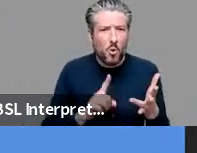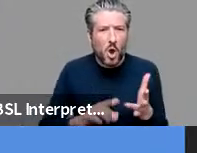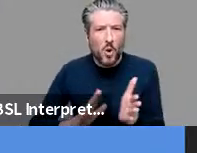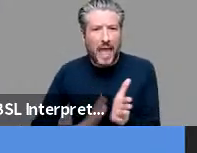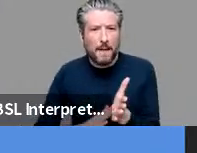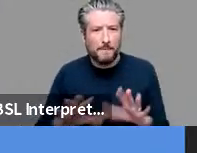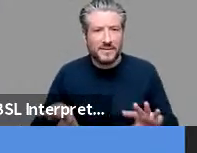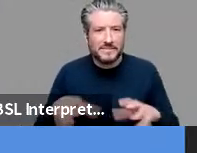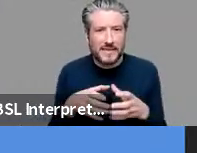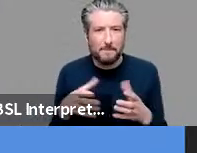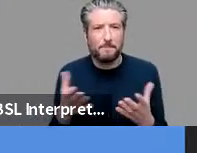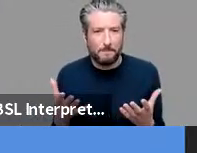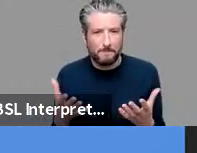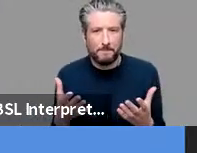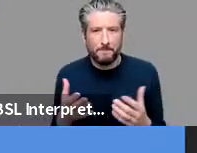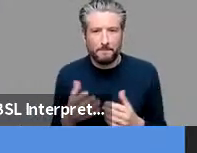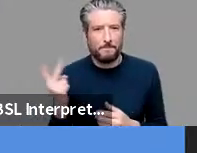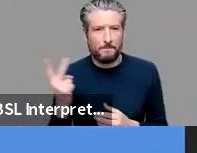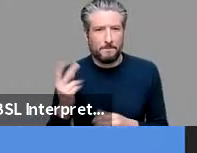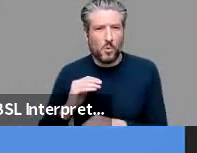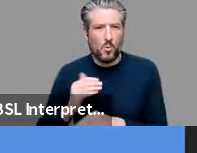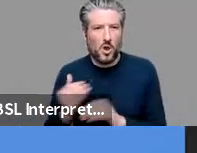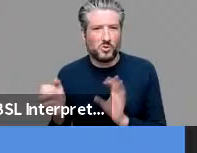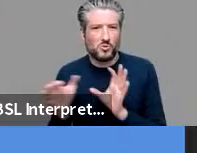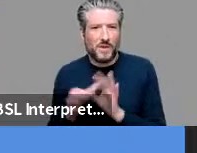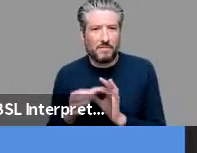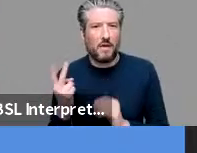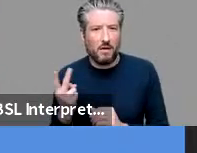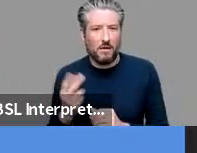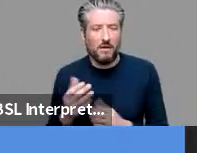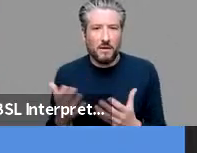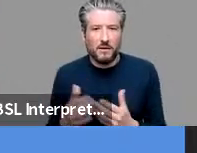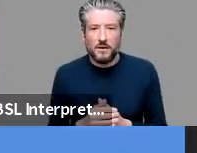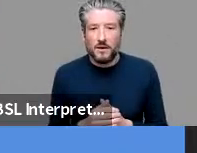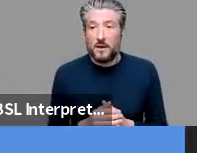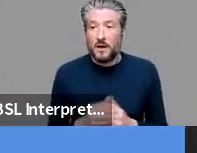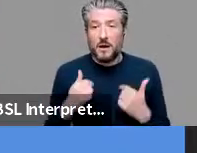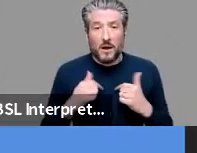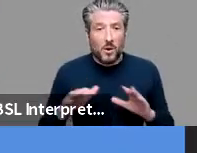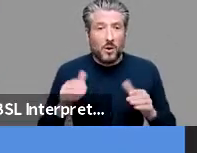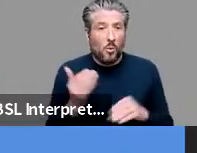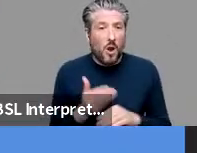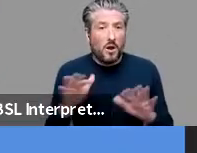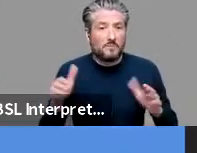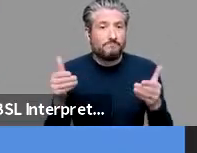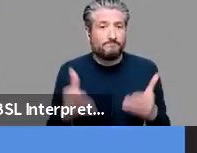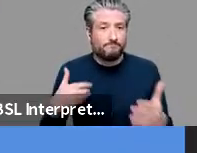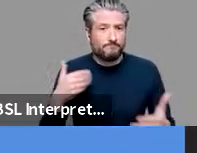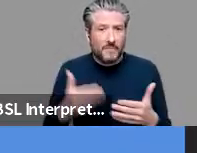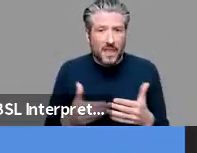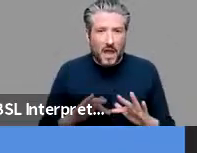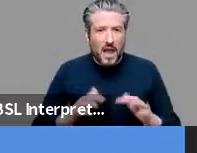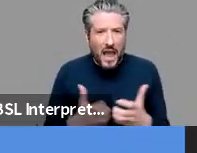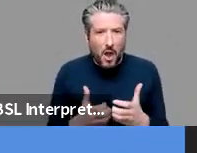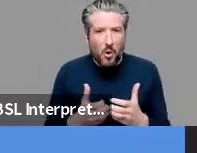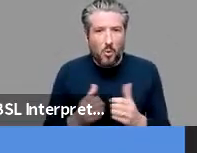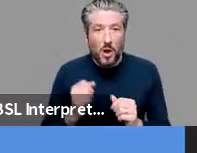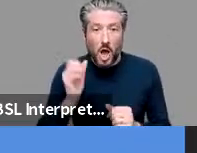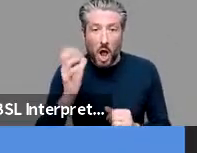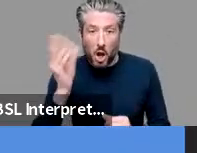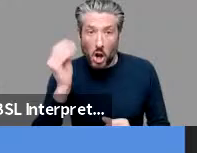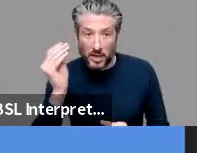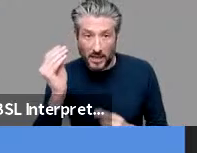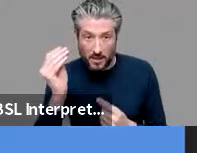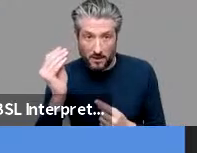millen and our work has so far focused on what learning can tell us about language that is about how language works